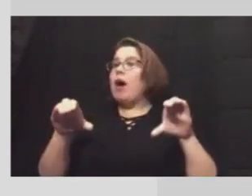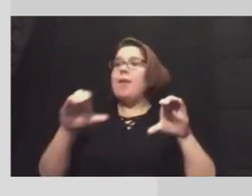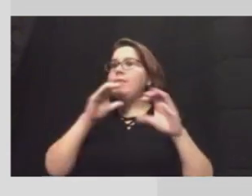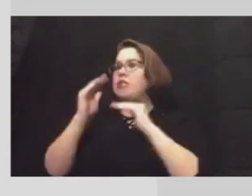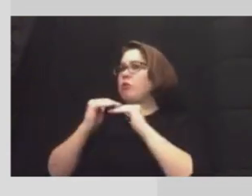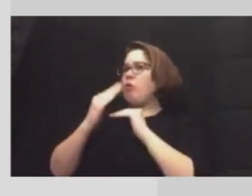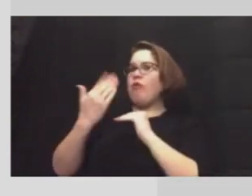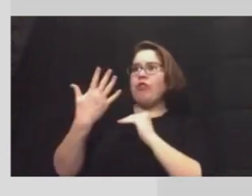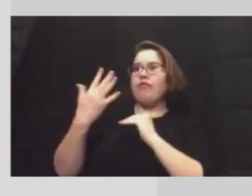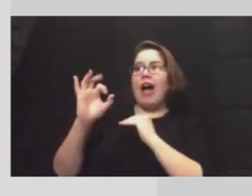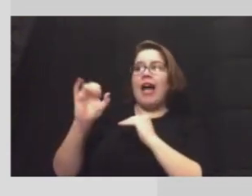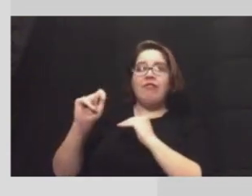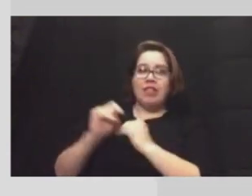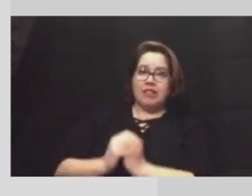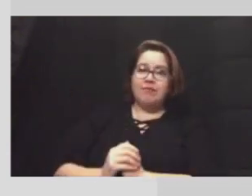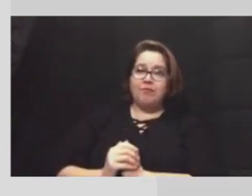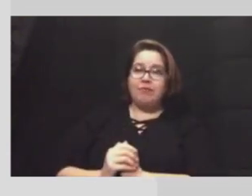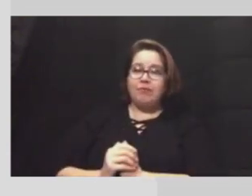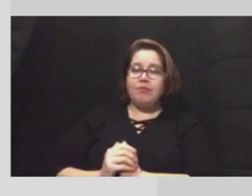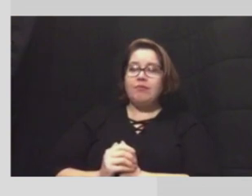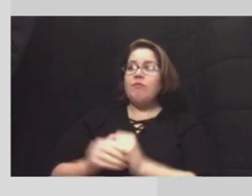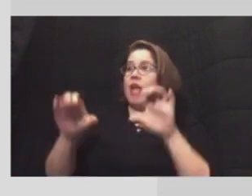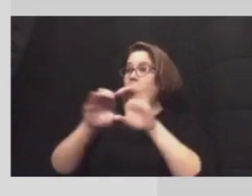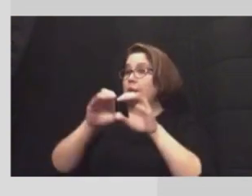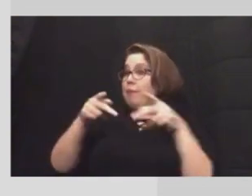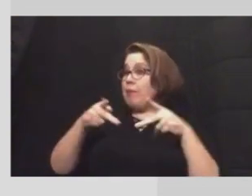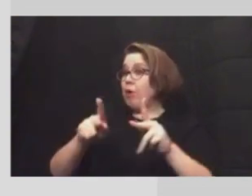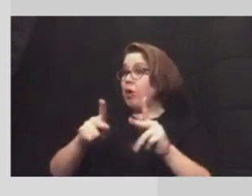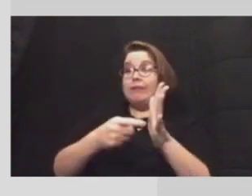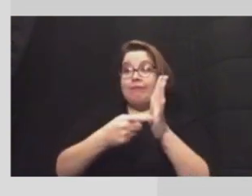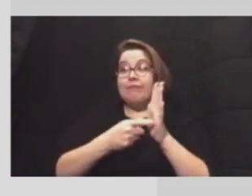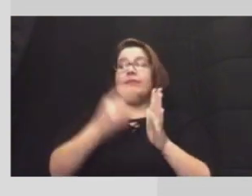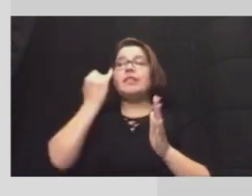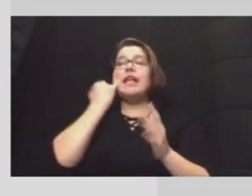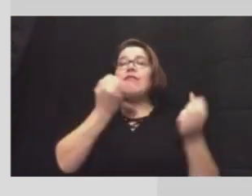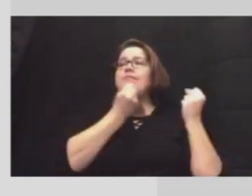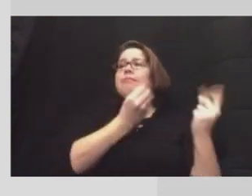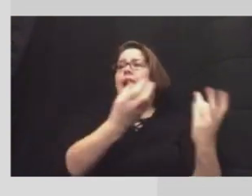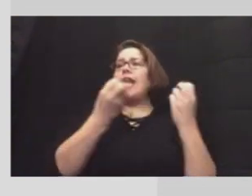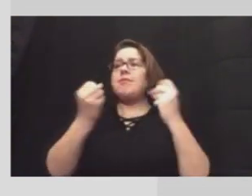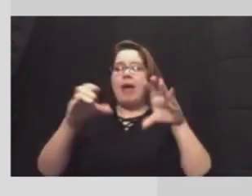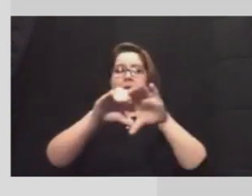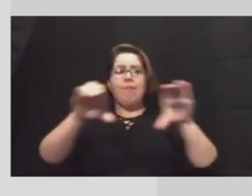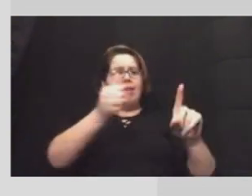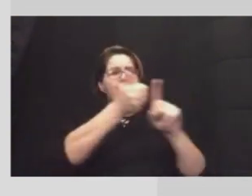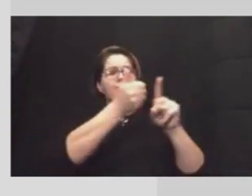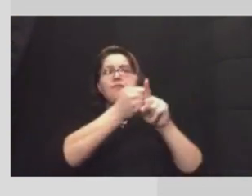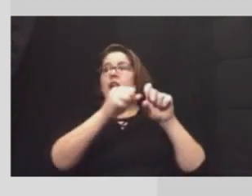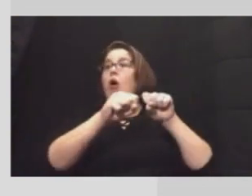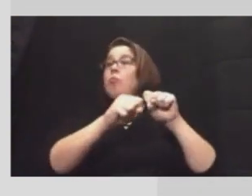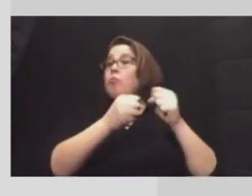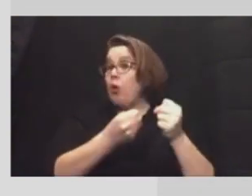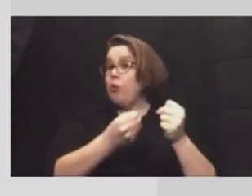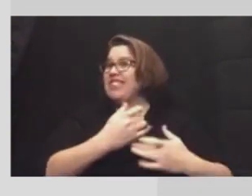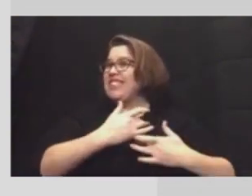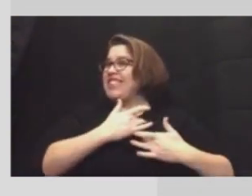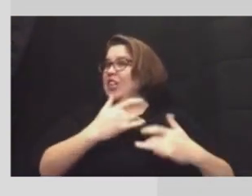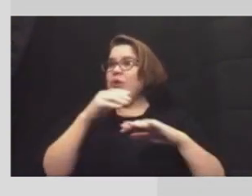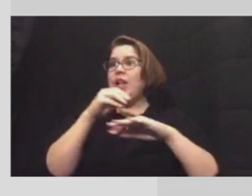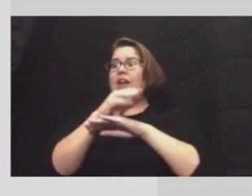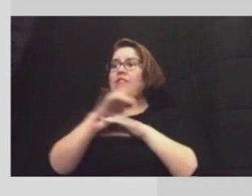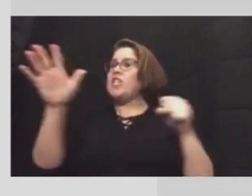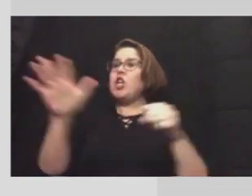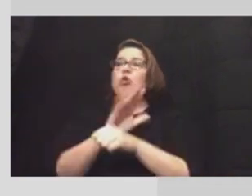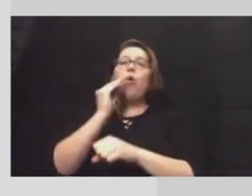five feet in length. A plumbing permit is required if multiple water pipes are broken, generally affecting the entire